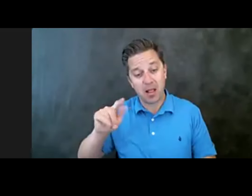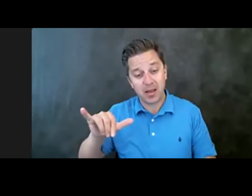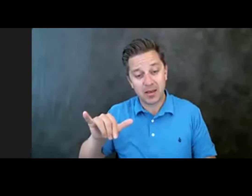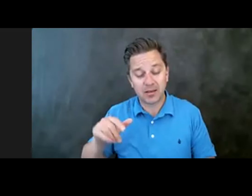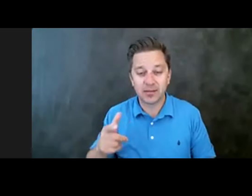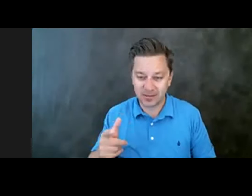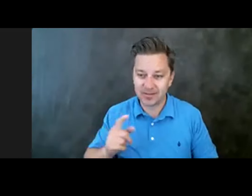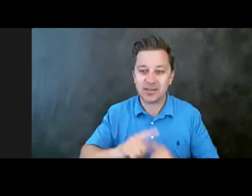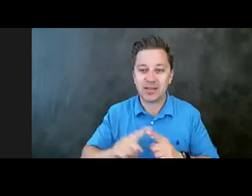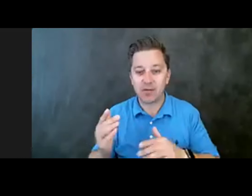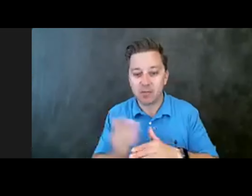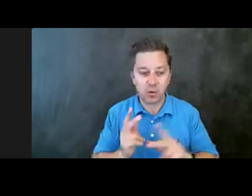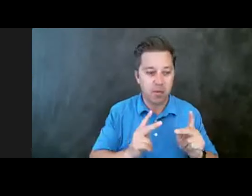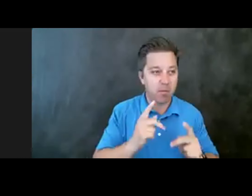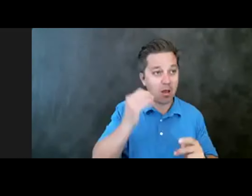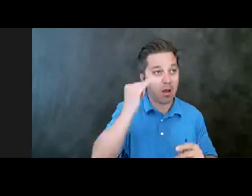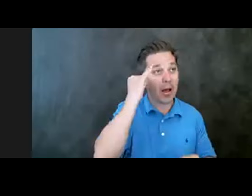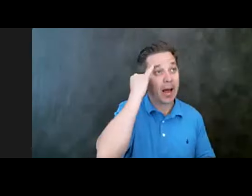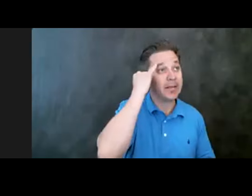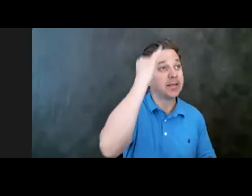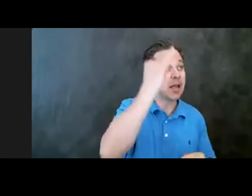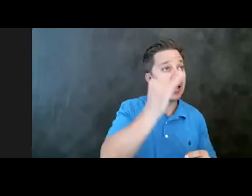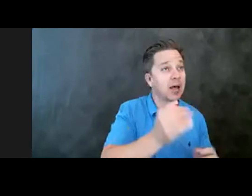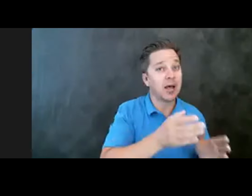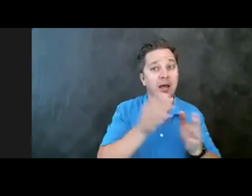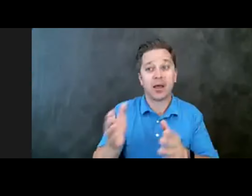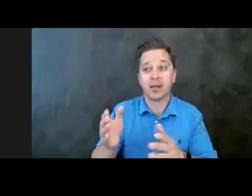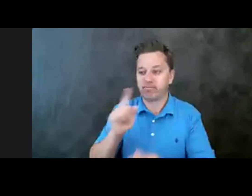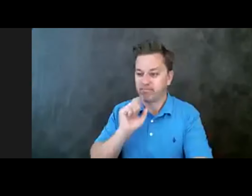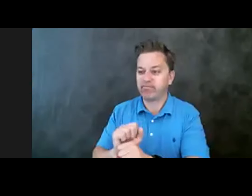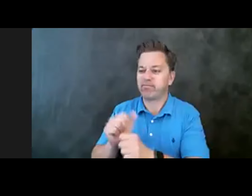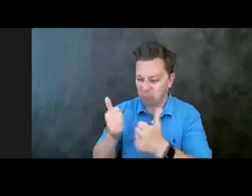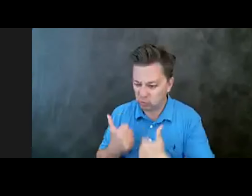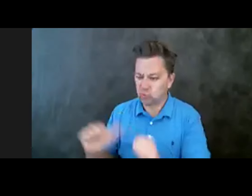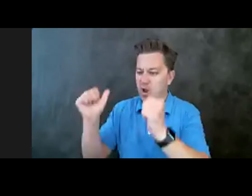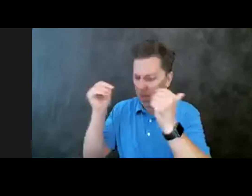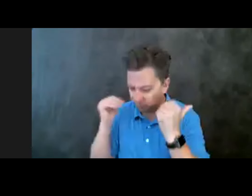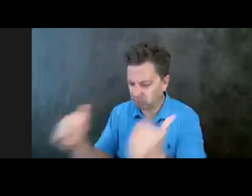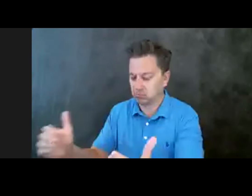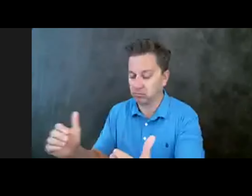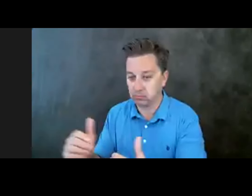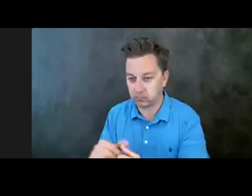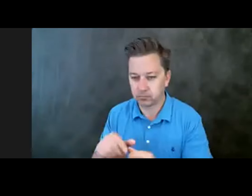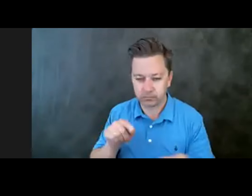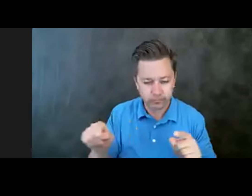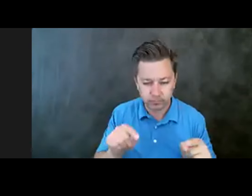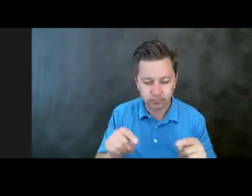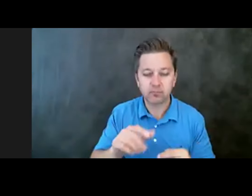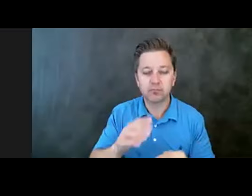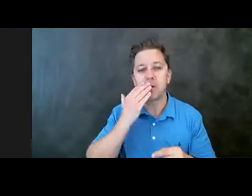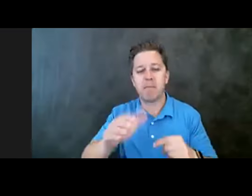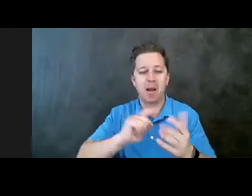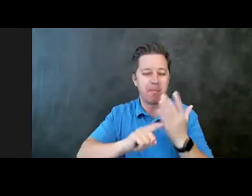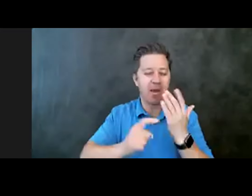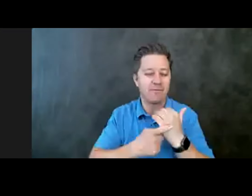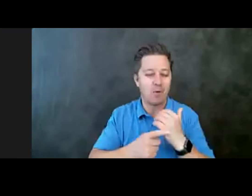ideation or moving on to make an attempt. And so the idea that, well, here's a bad metaphor that I'll share with you.